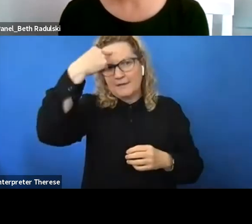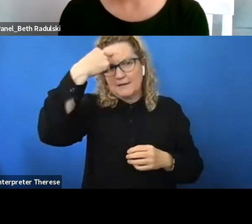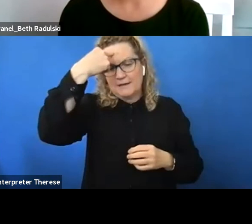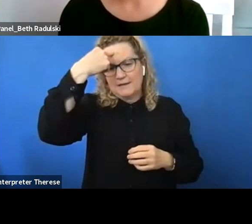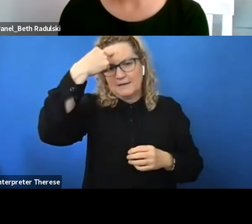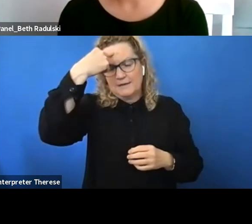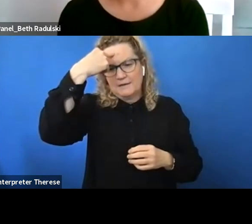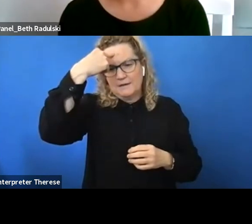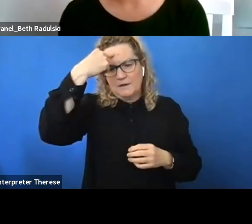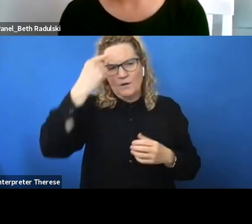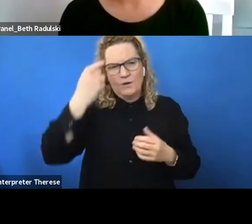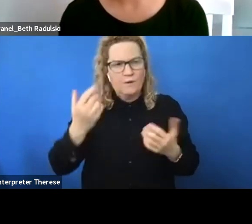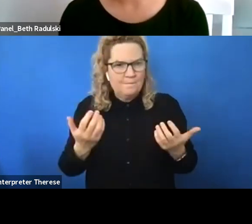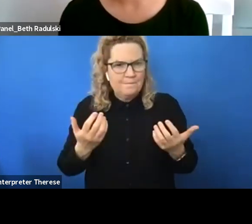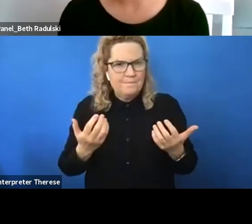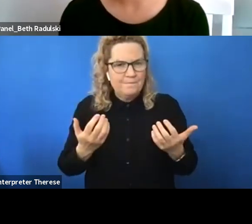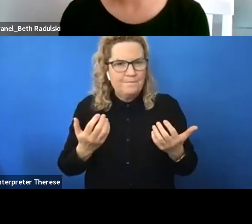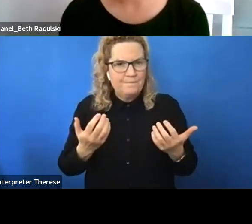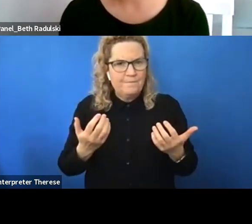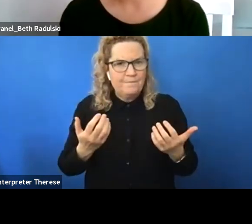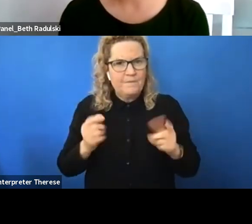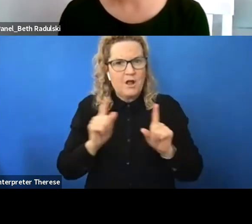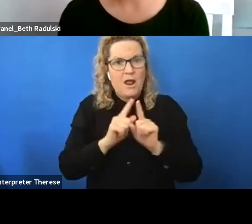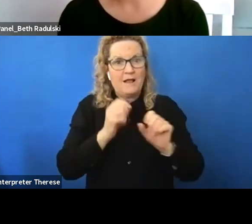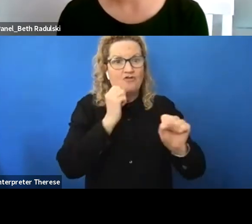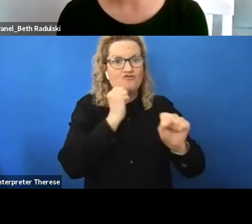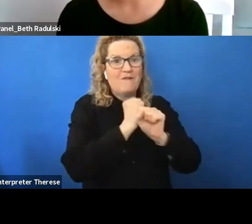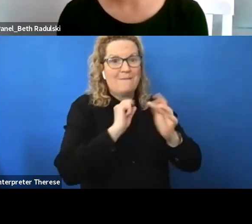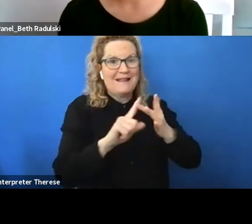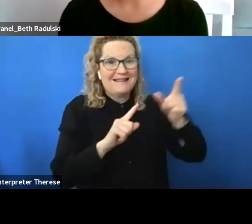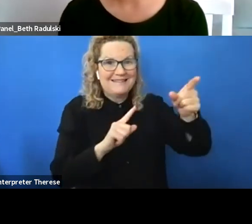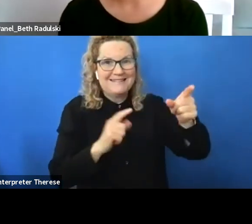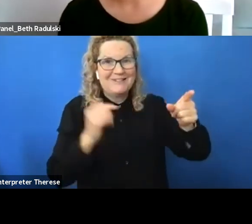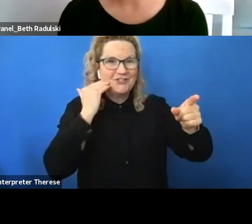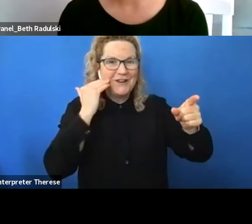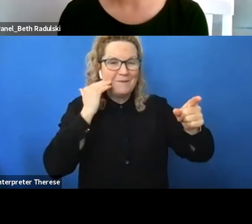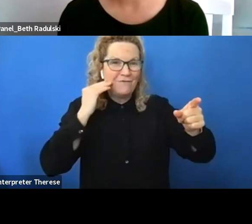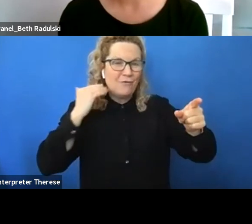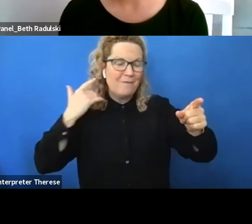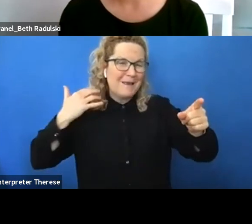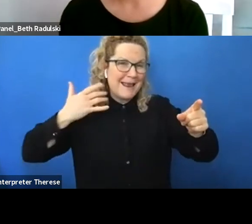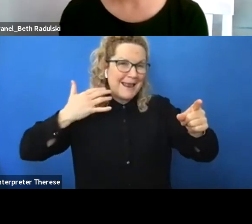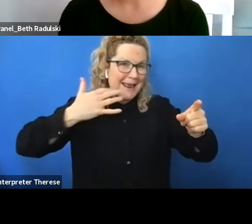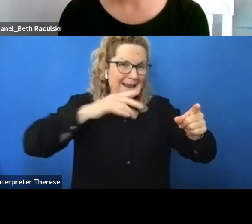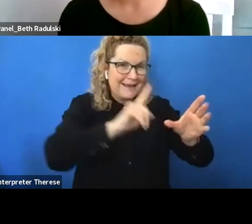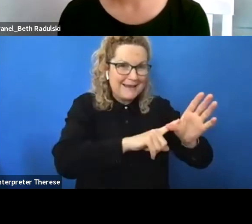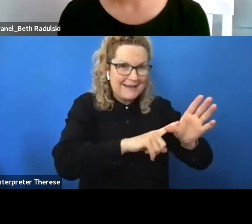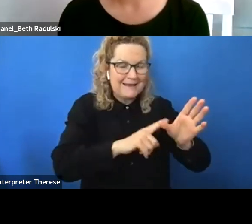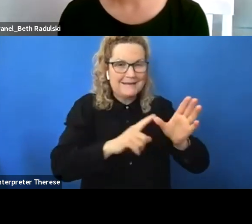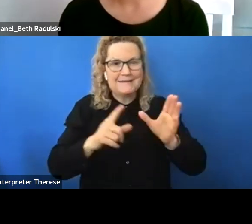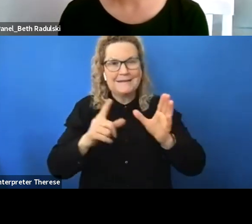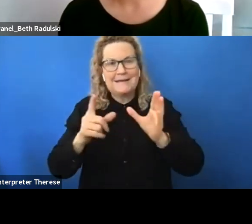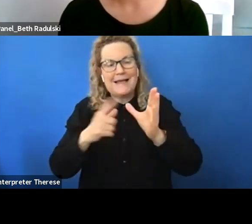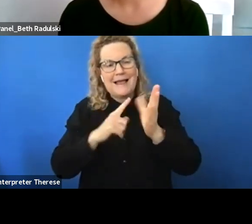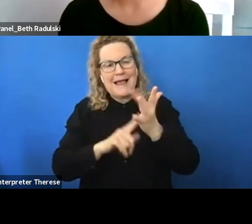individuals like um graham who's been a champion for many years and that alison mckeown and